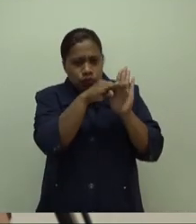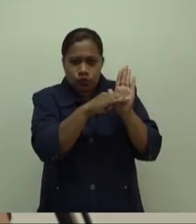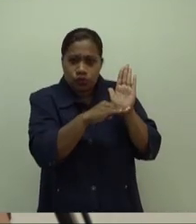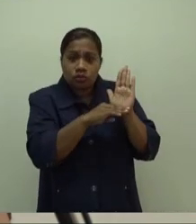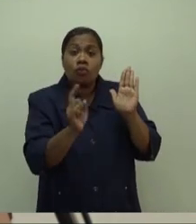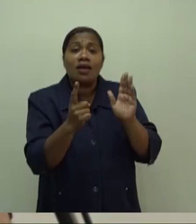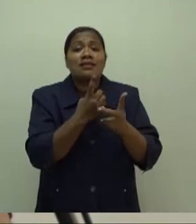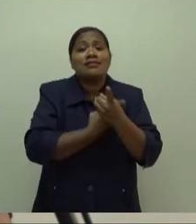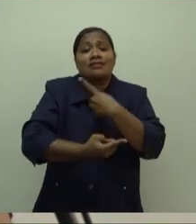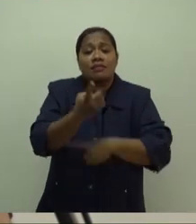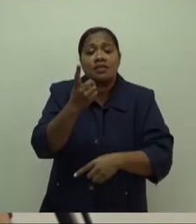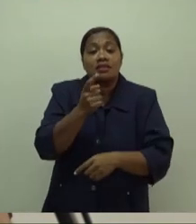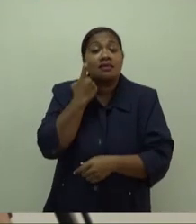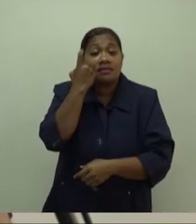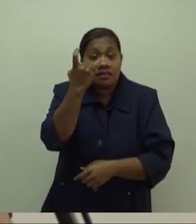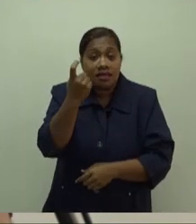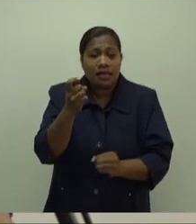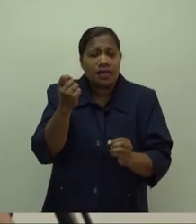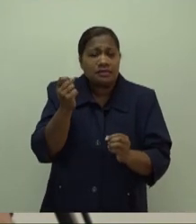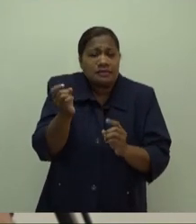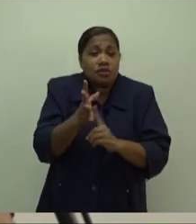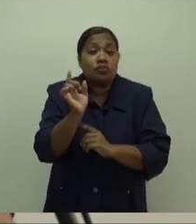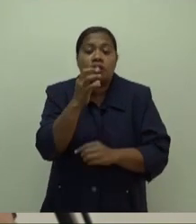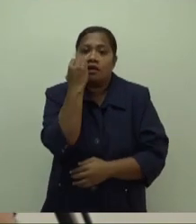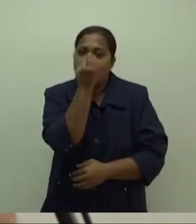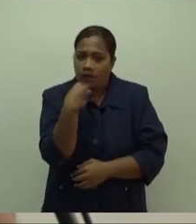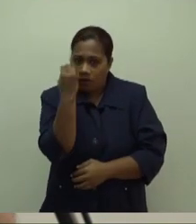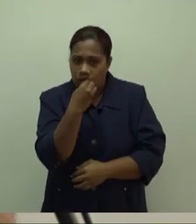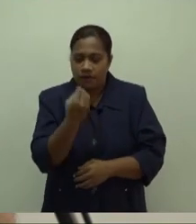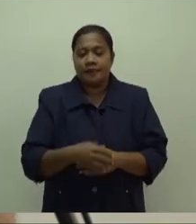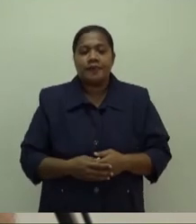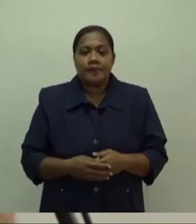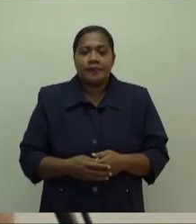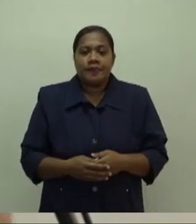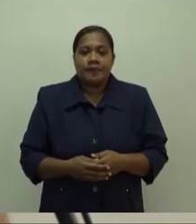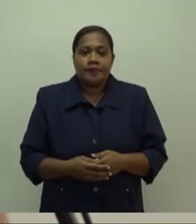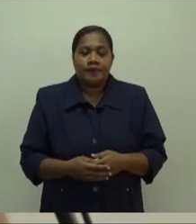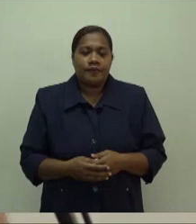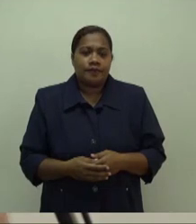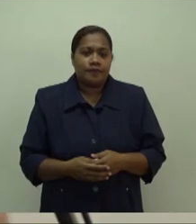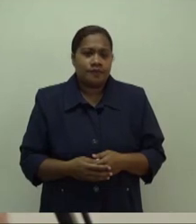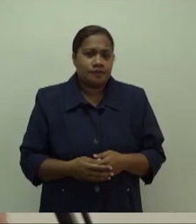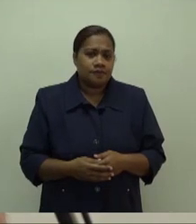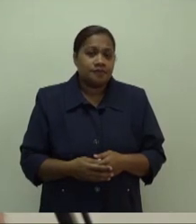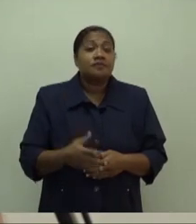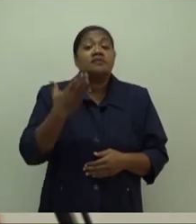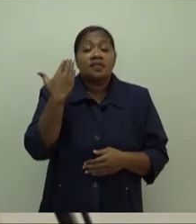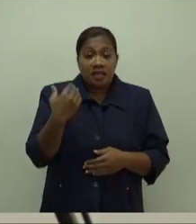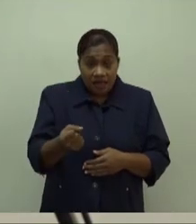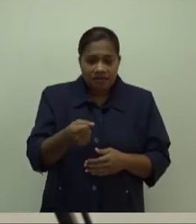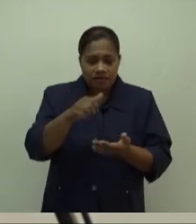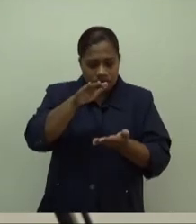on diabetic food care. There's a training package that we call PEN, Package of Essential NCDs.